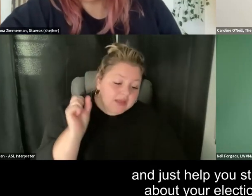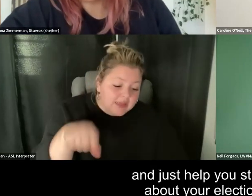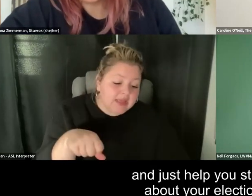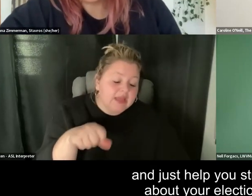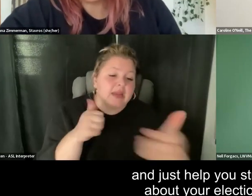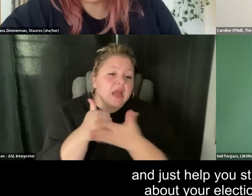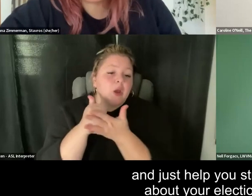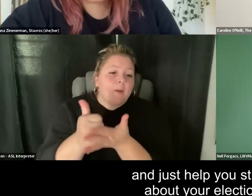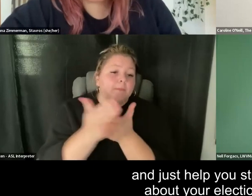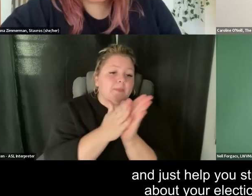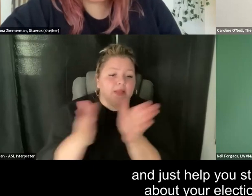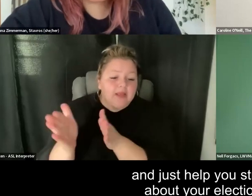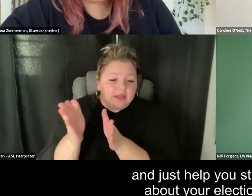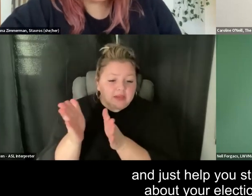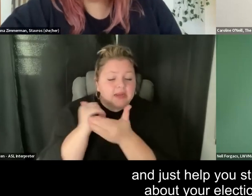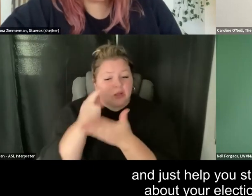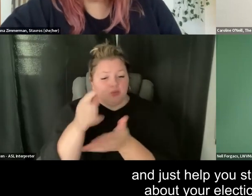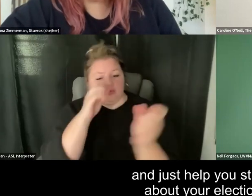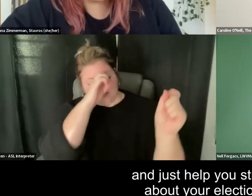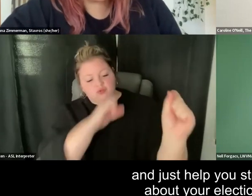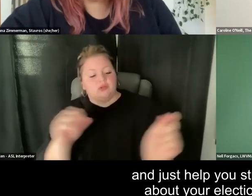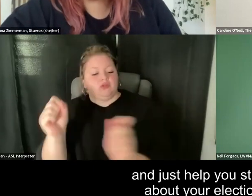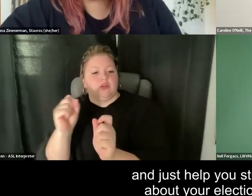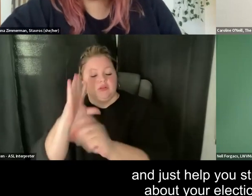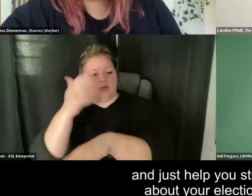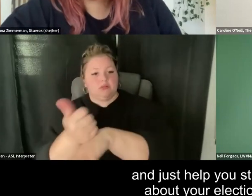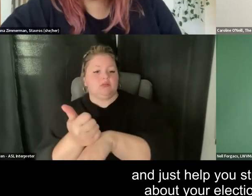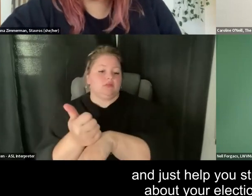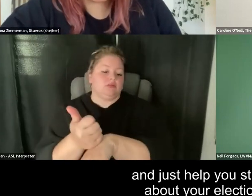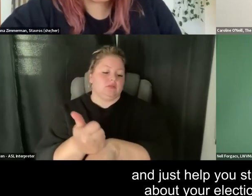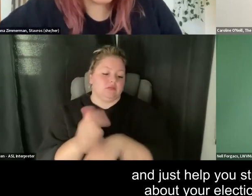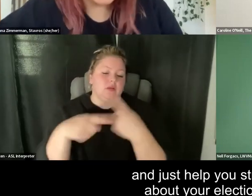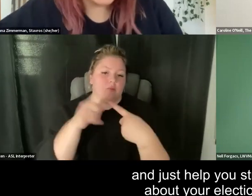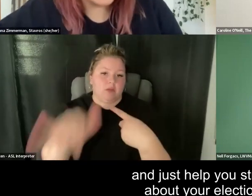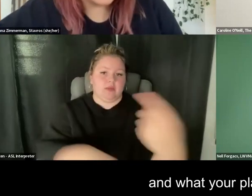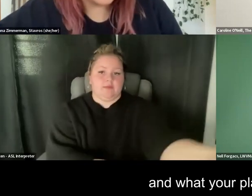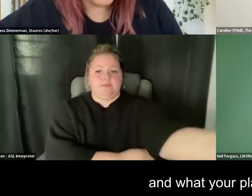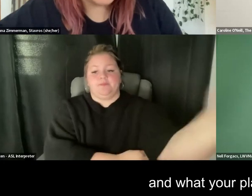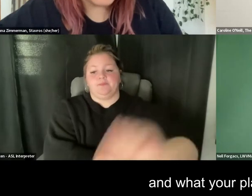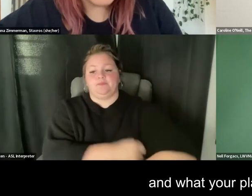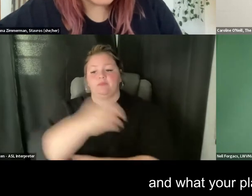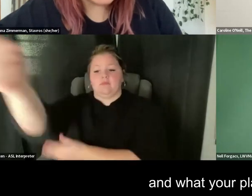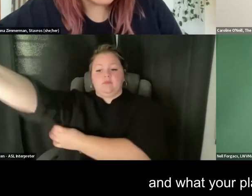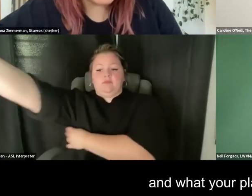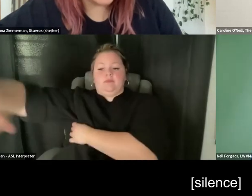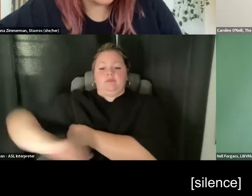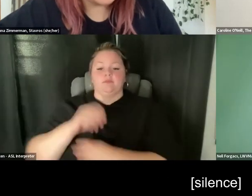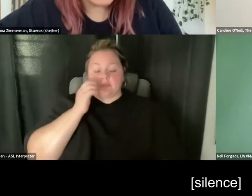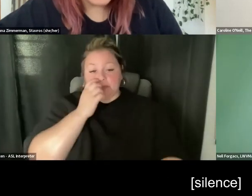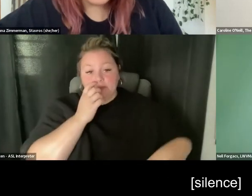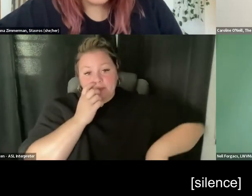sort of help you strategize about your election day and what your plan is.